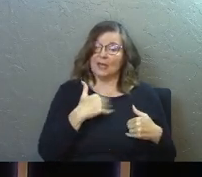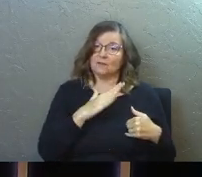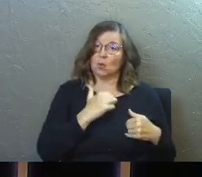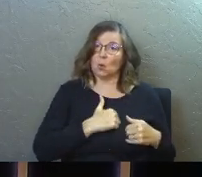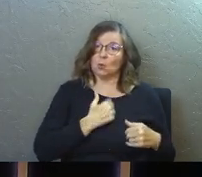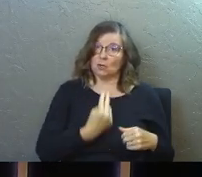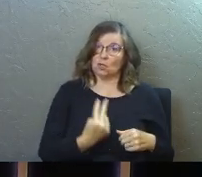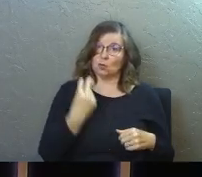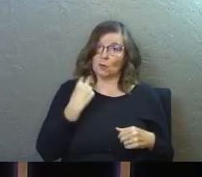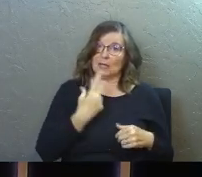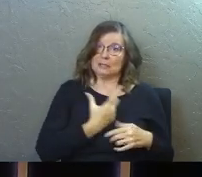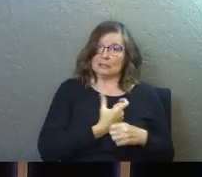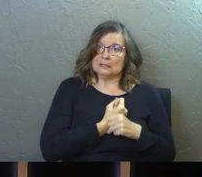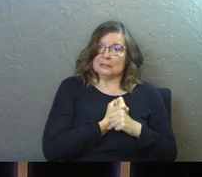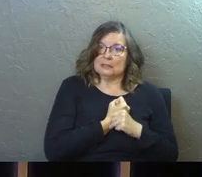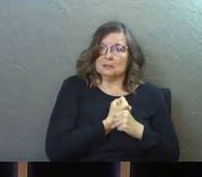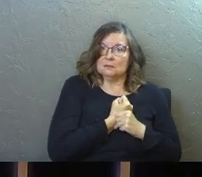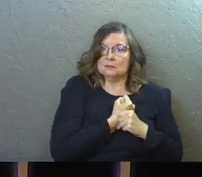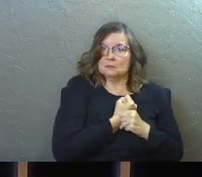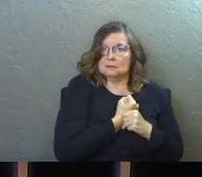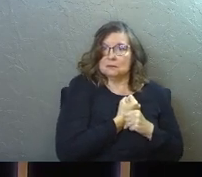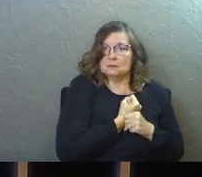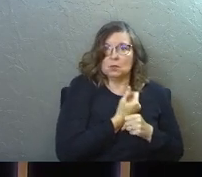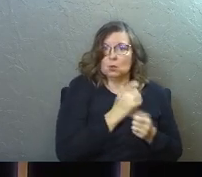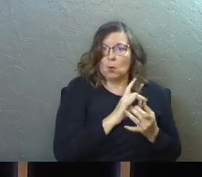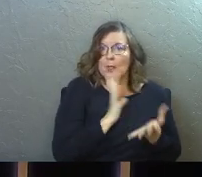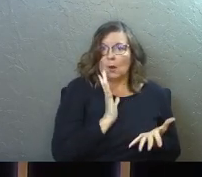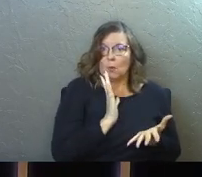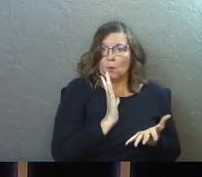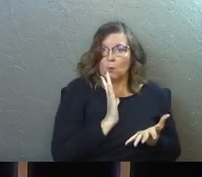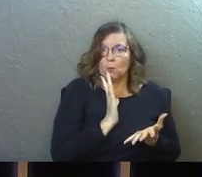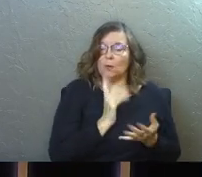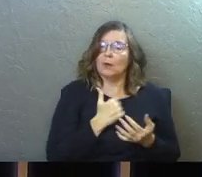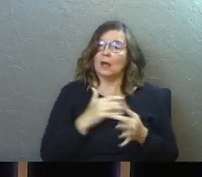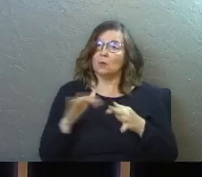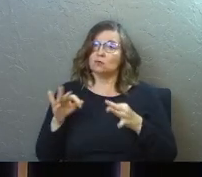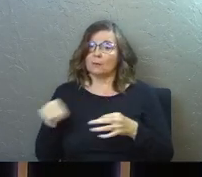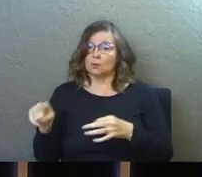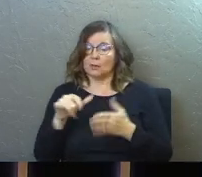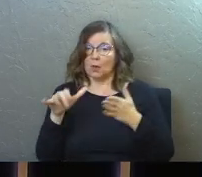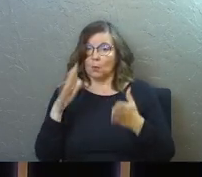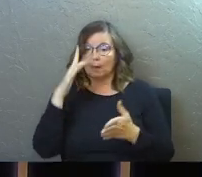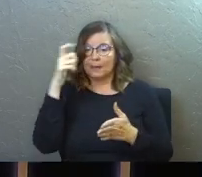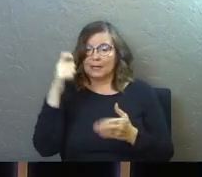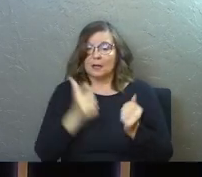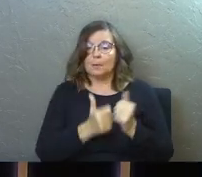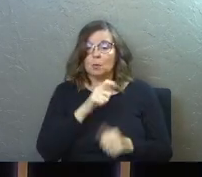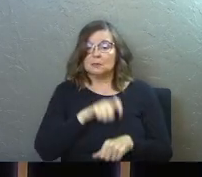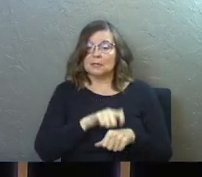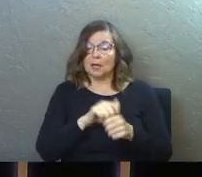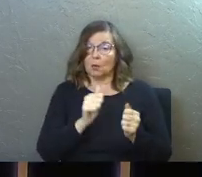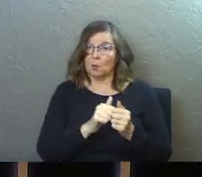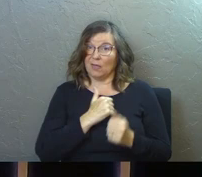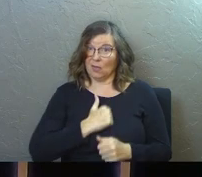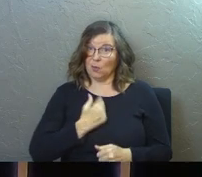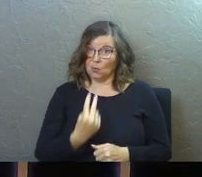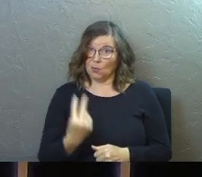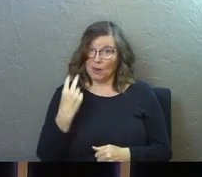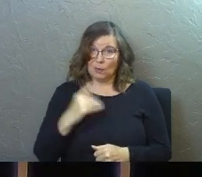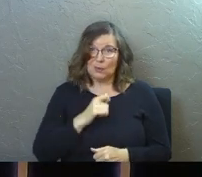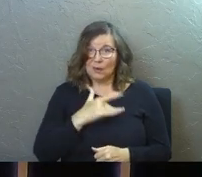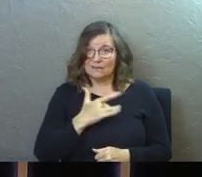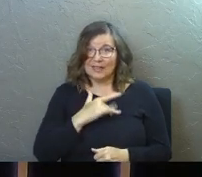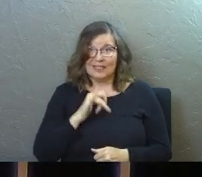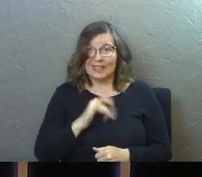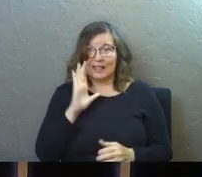your regrets clenched into a fist and you refuse to let it go. And I'm going to describe it to you that way because most of the time with our regrets, we